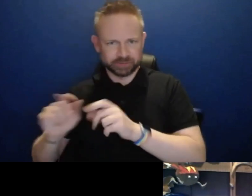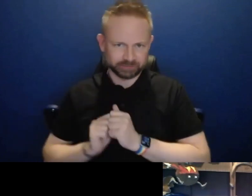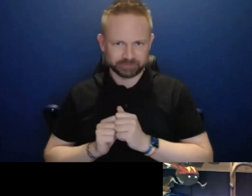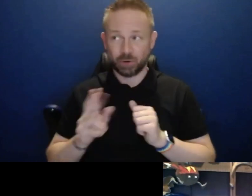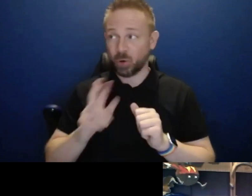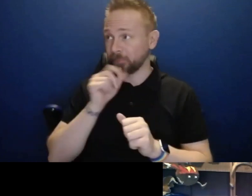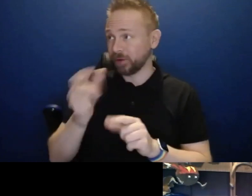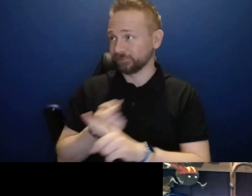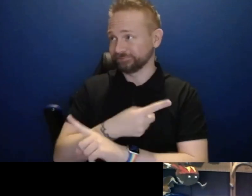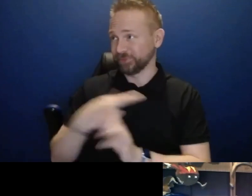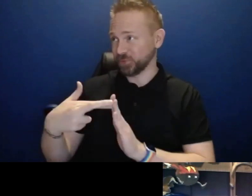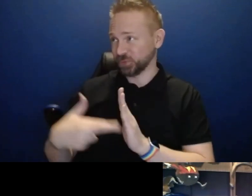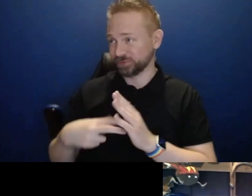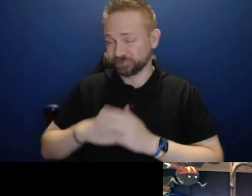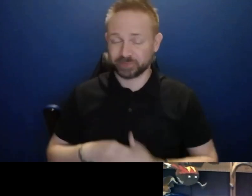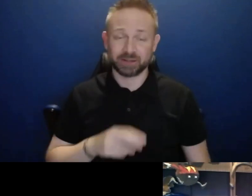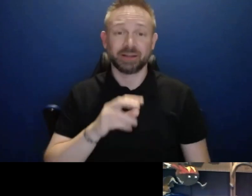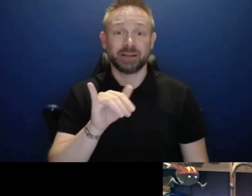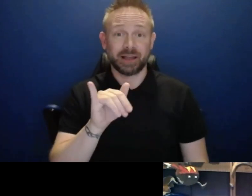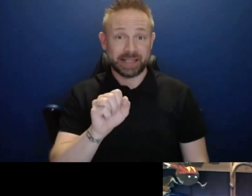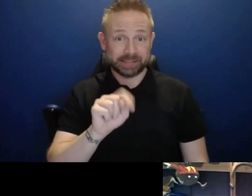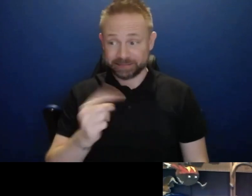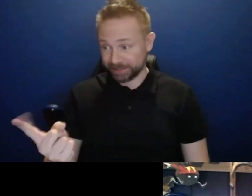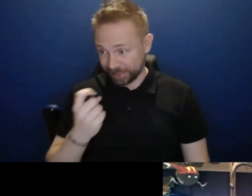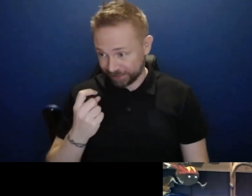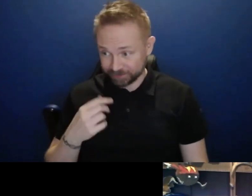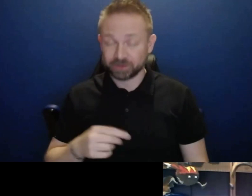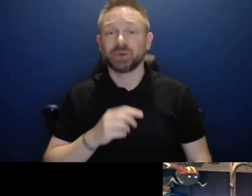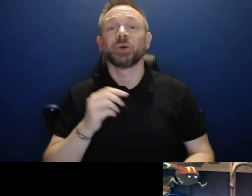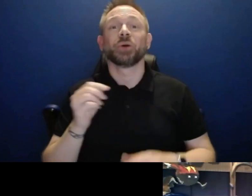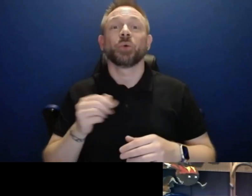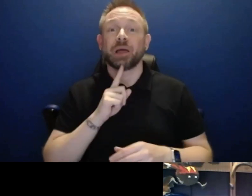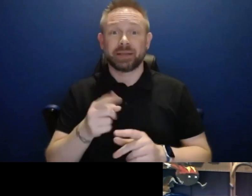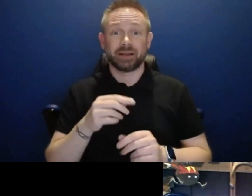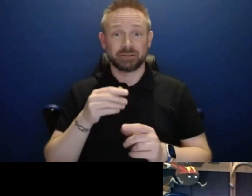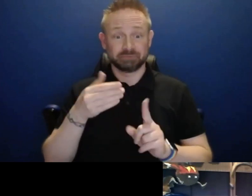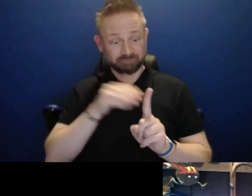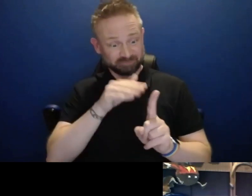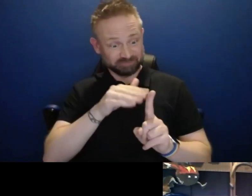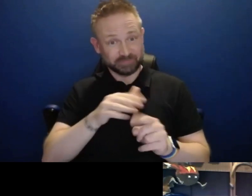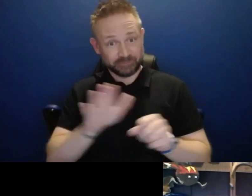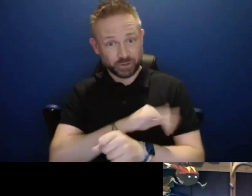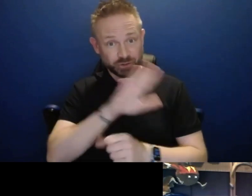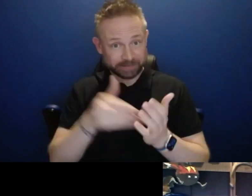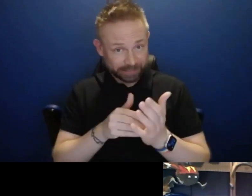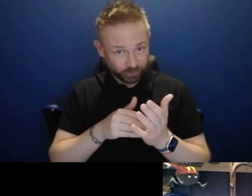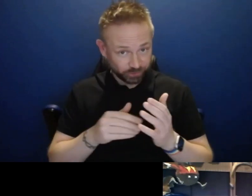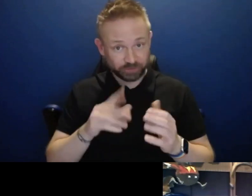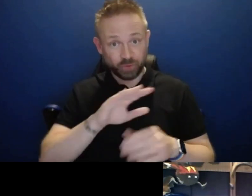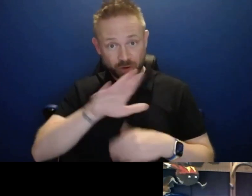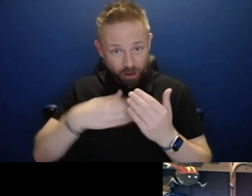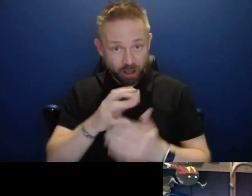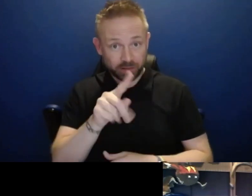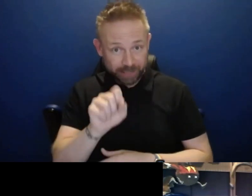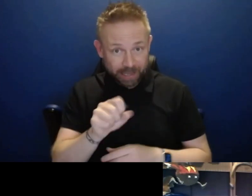is IST become these the central IT organization for campus, or will a new IT organization be created,